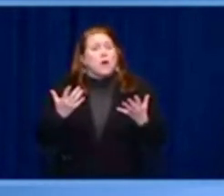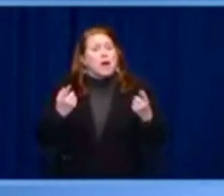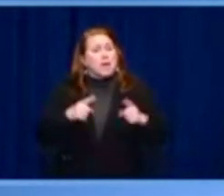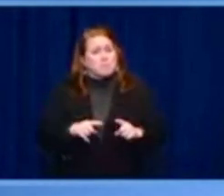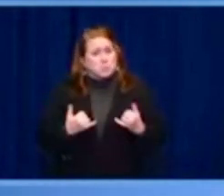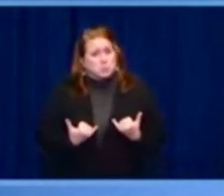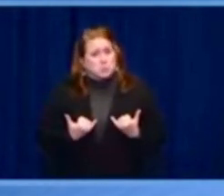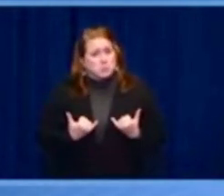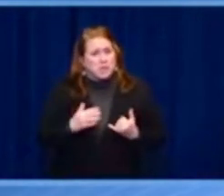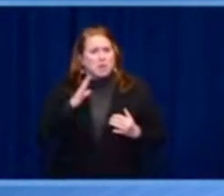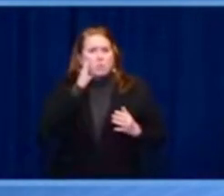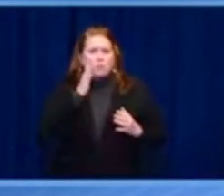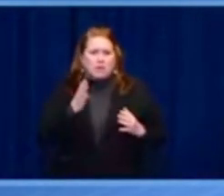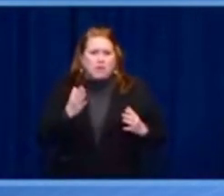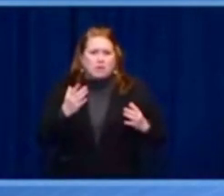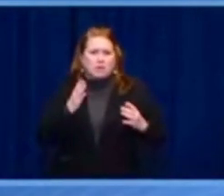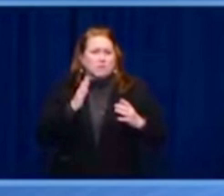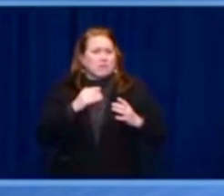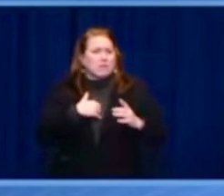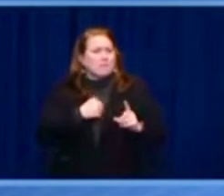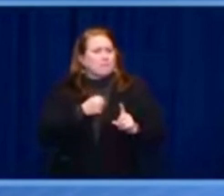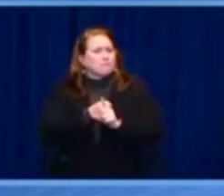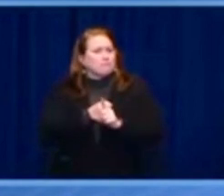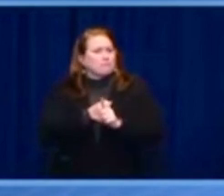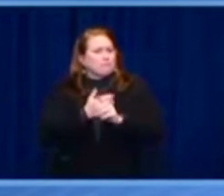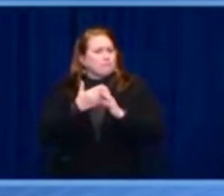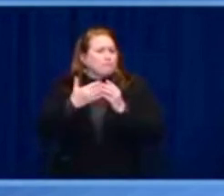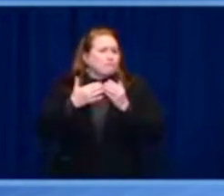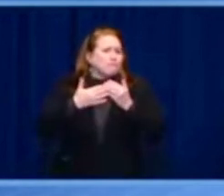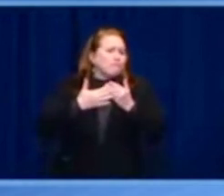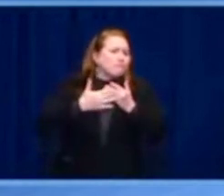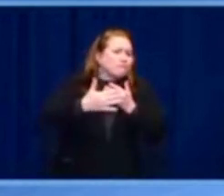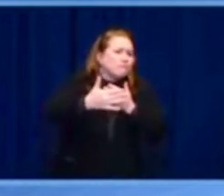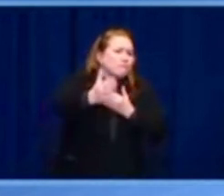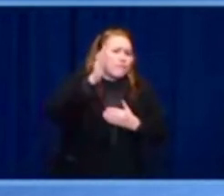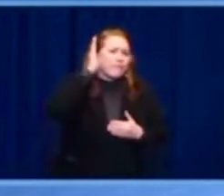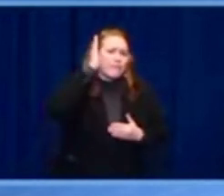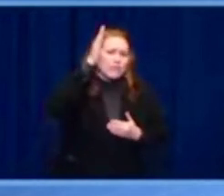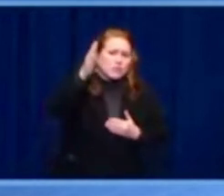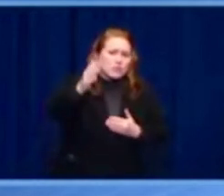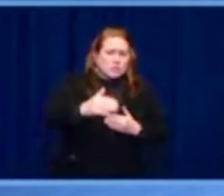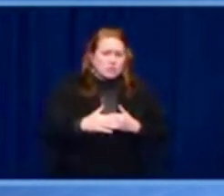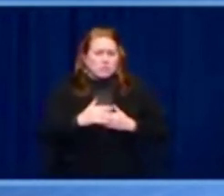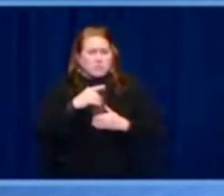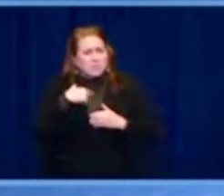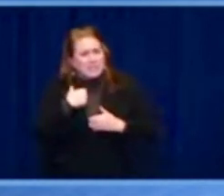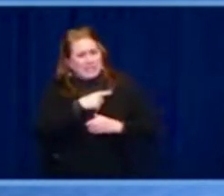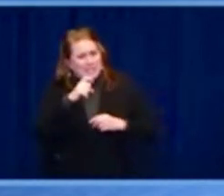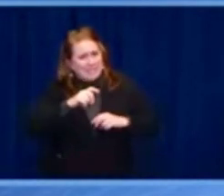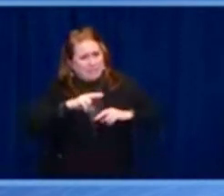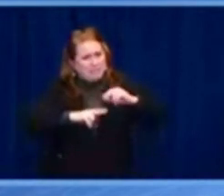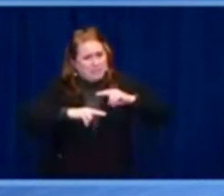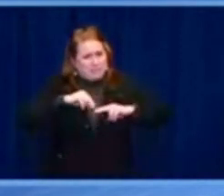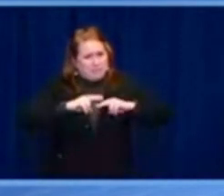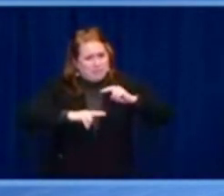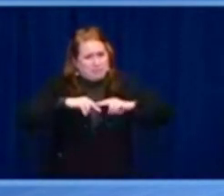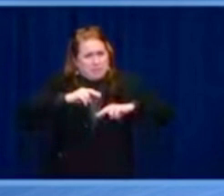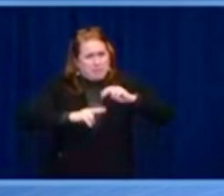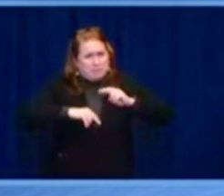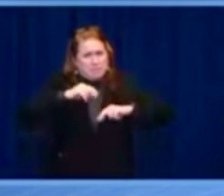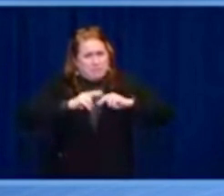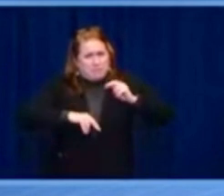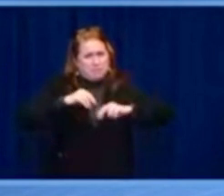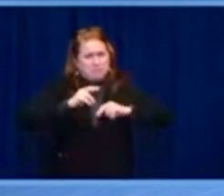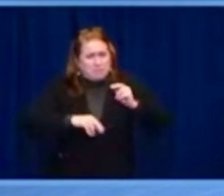to say, little bit more breathing room. We're rebuilding America's infrastructure, driving innovation and tackling the climate crisis